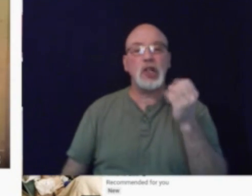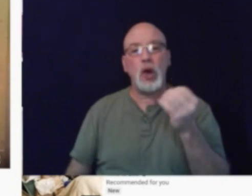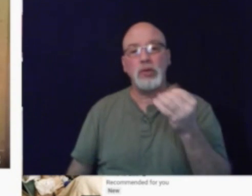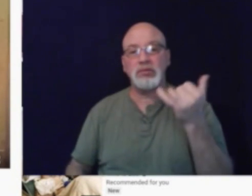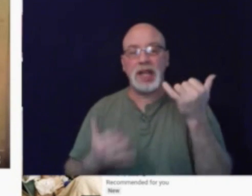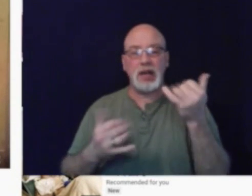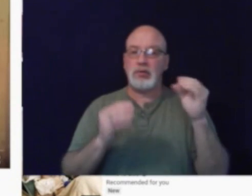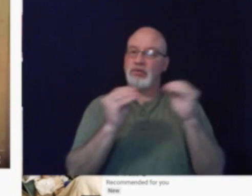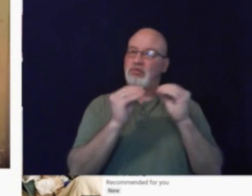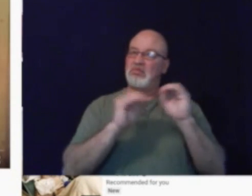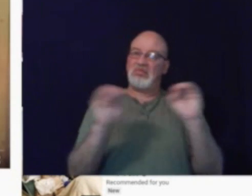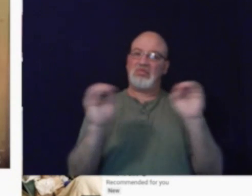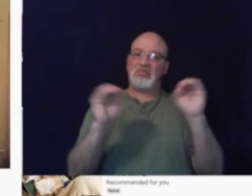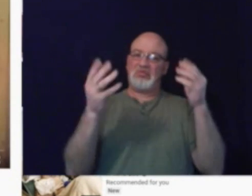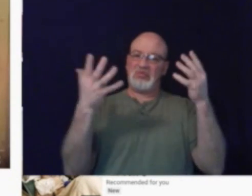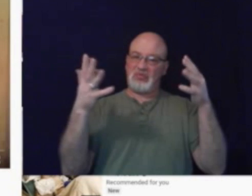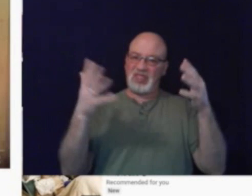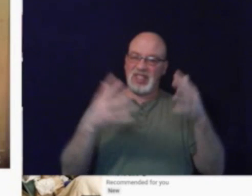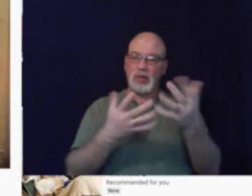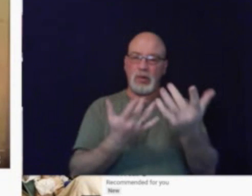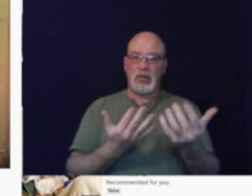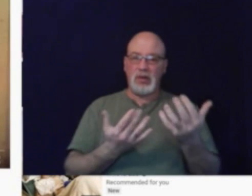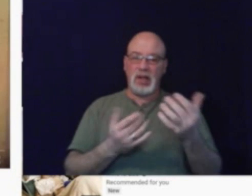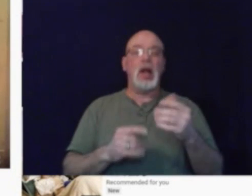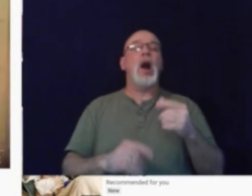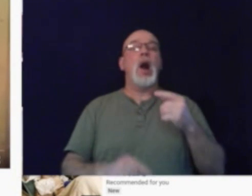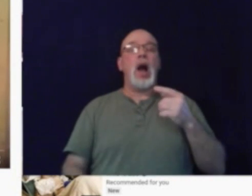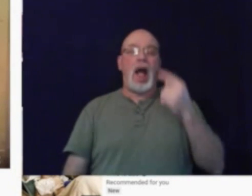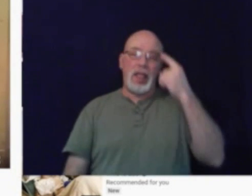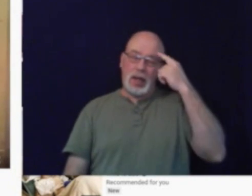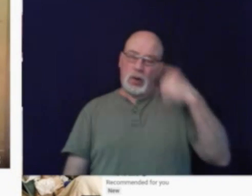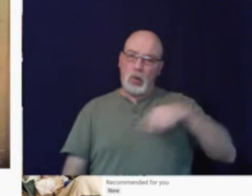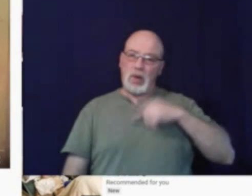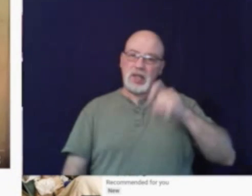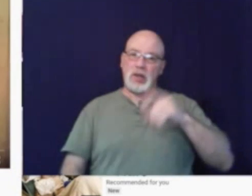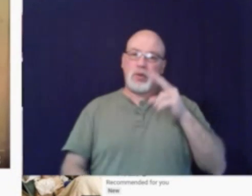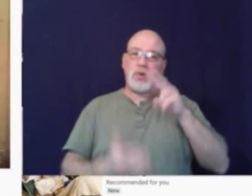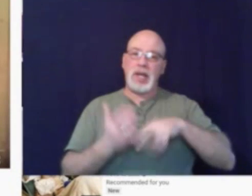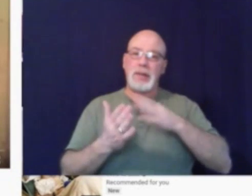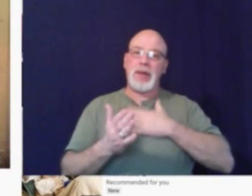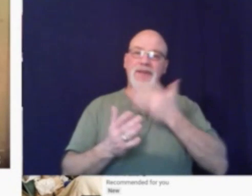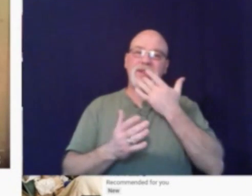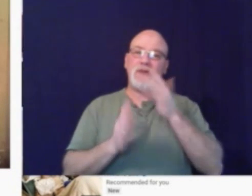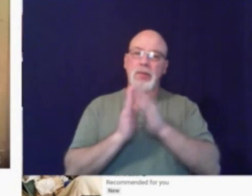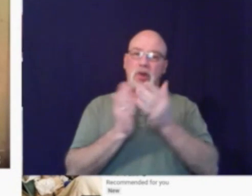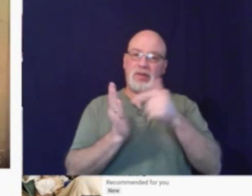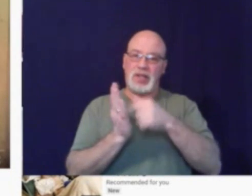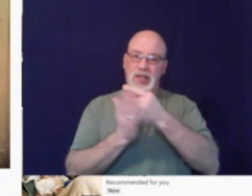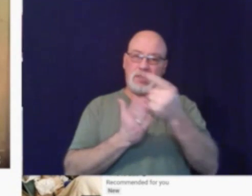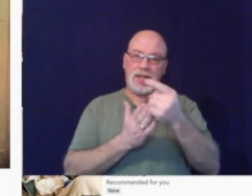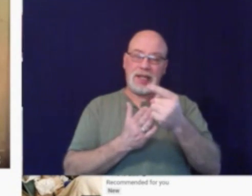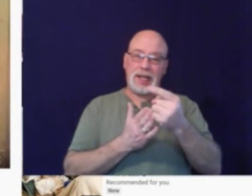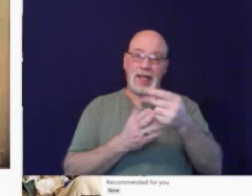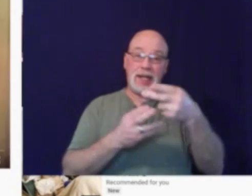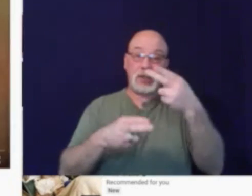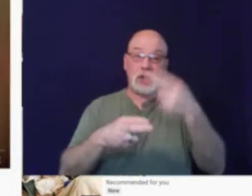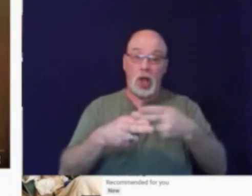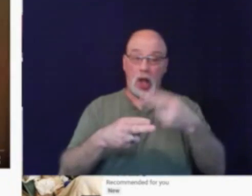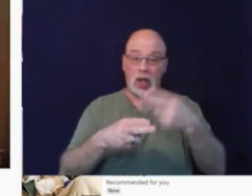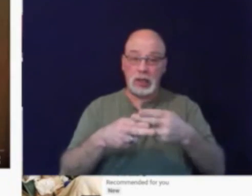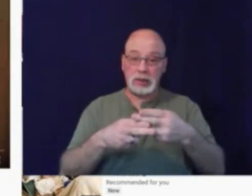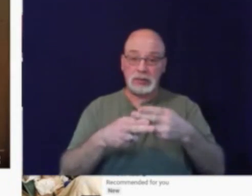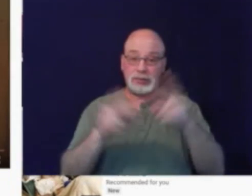further ado, I think we should read my favourite book for this week and it is called ...